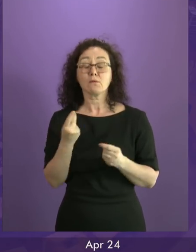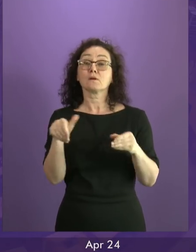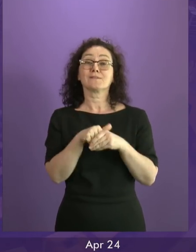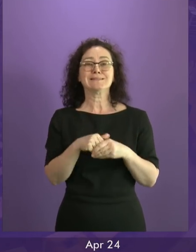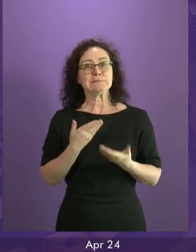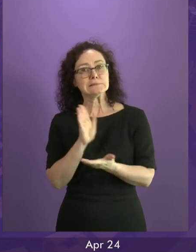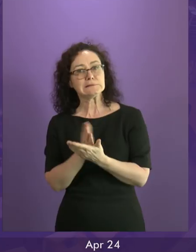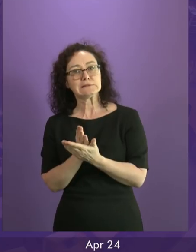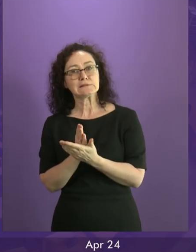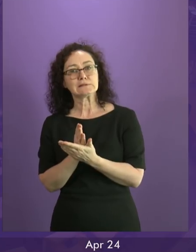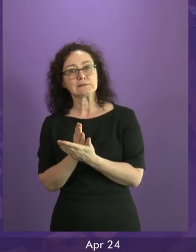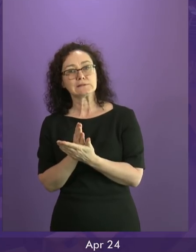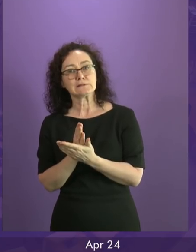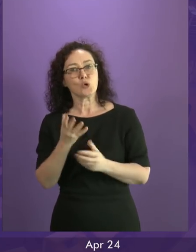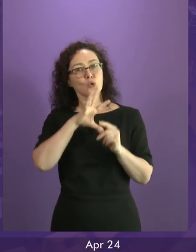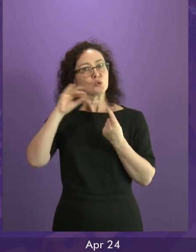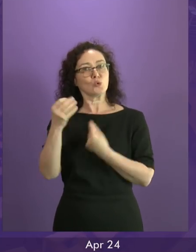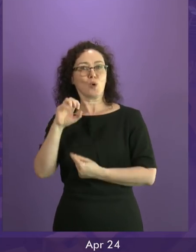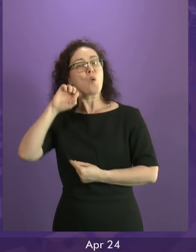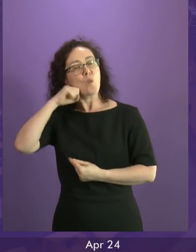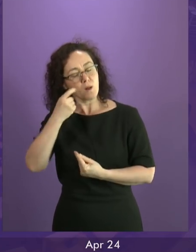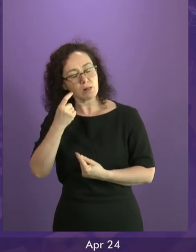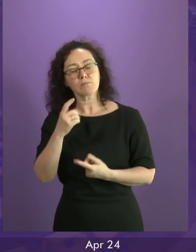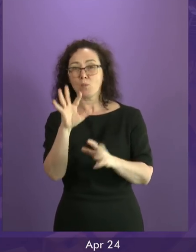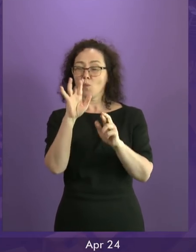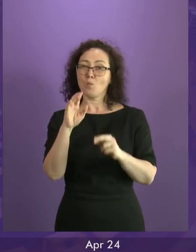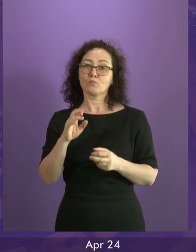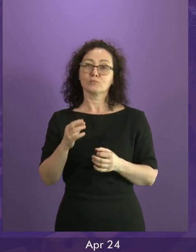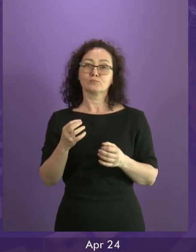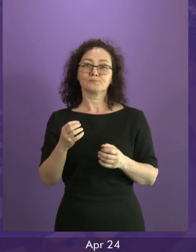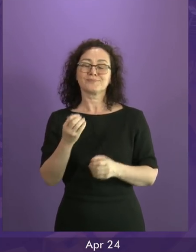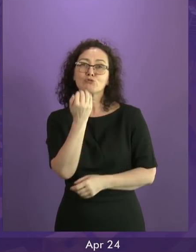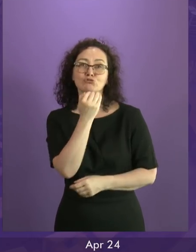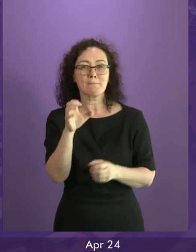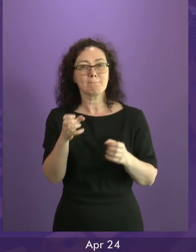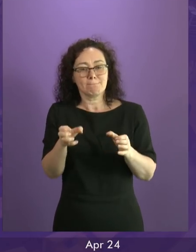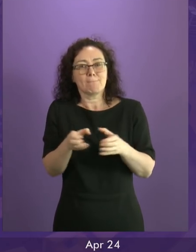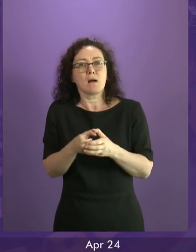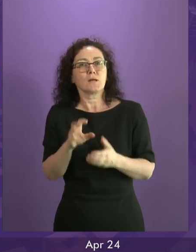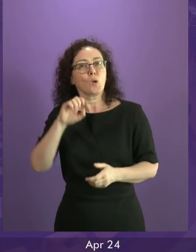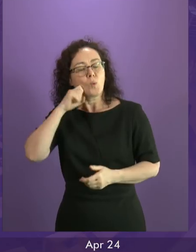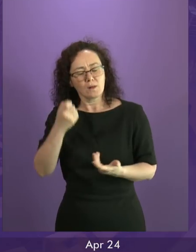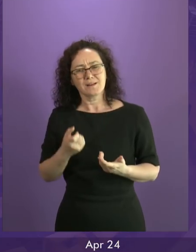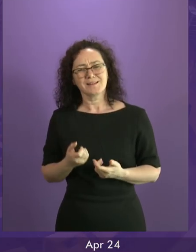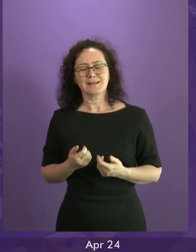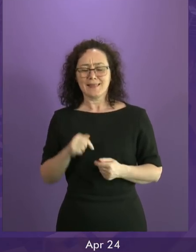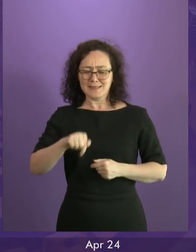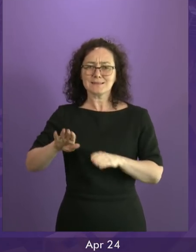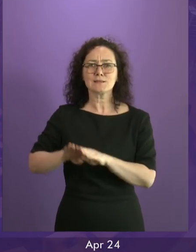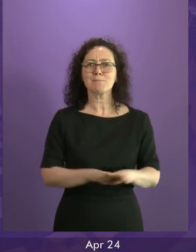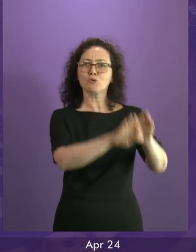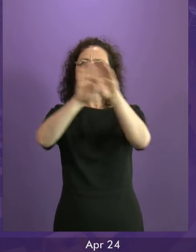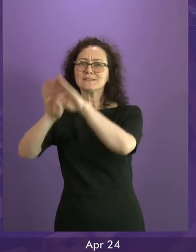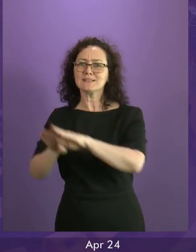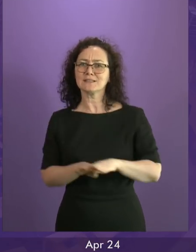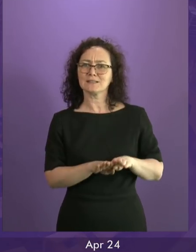engage. I'm pretty confident the Greens will engage. And I hope the Liberals will engage in that as well. In a democracy, we shouldn't expect any of